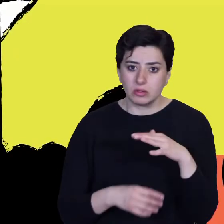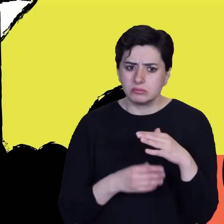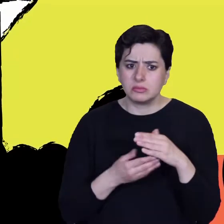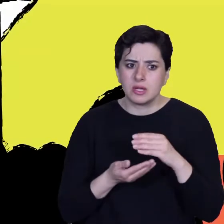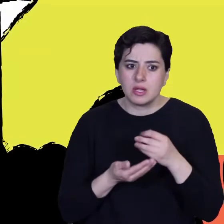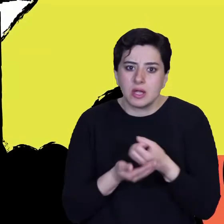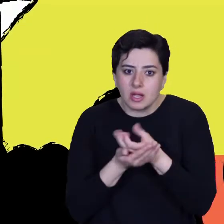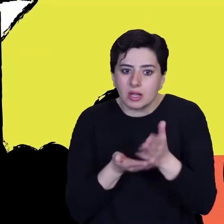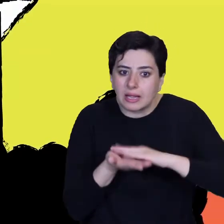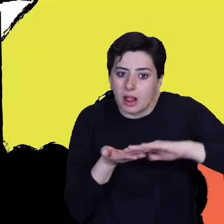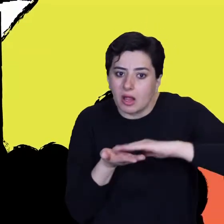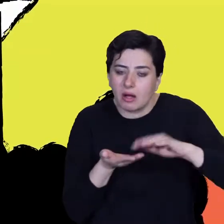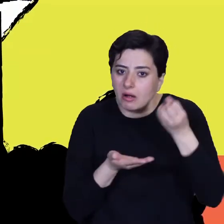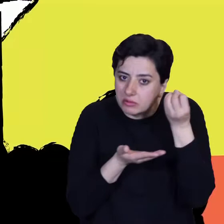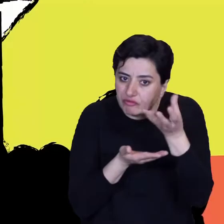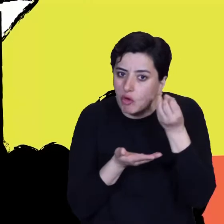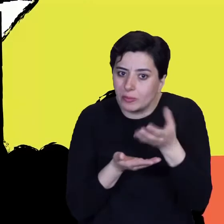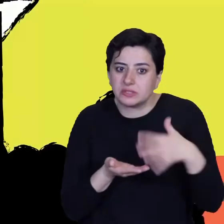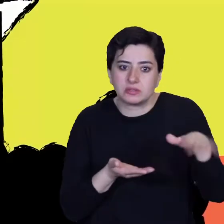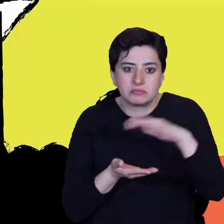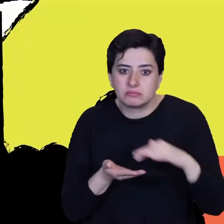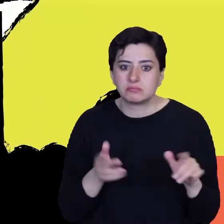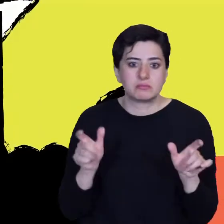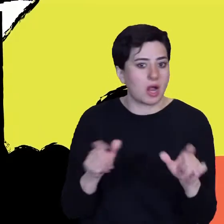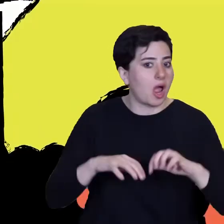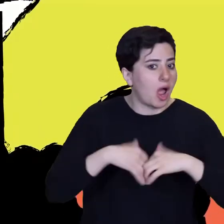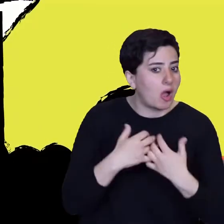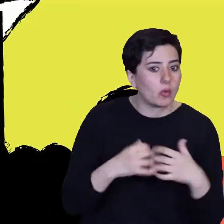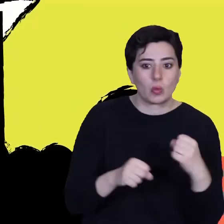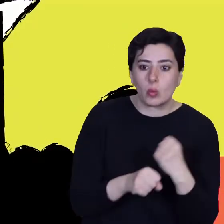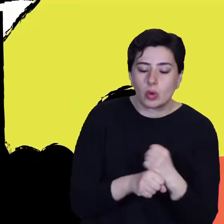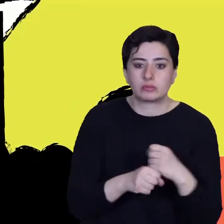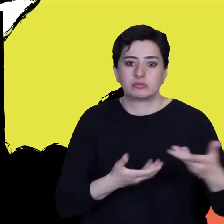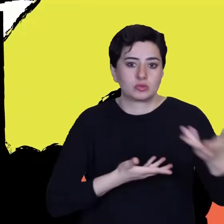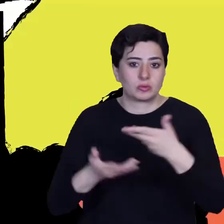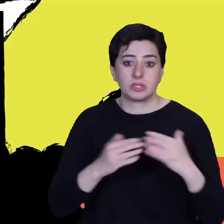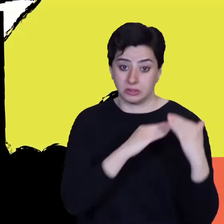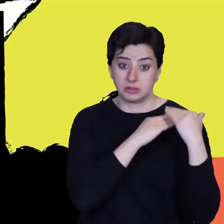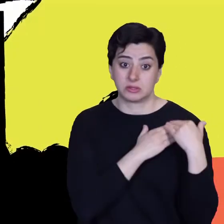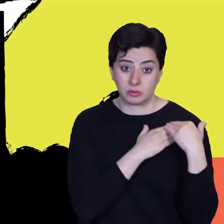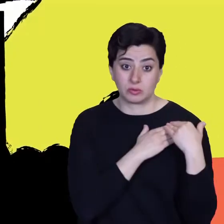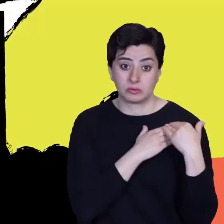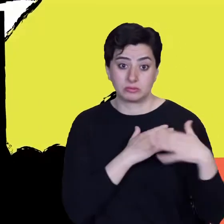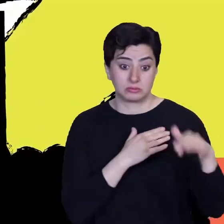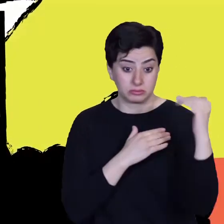plans and established ways of working to prevent disasters from happening and to respond when a disaster strikes.